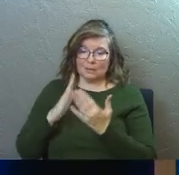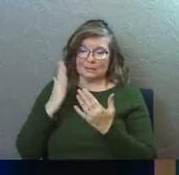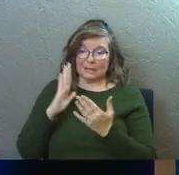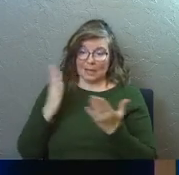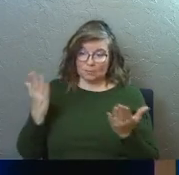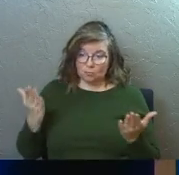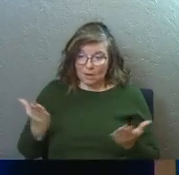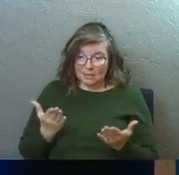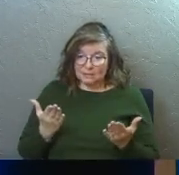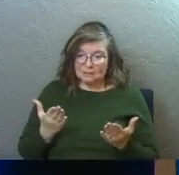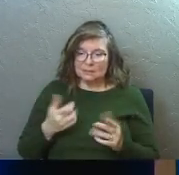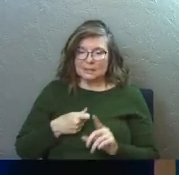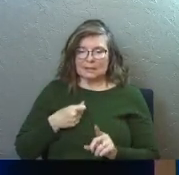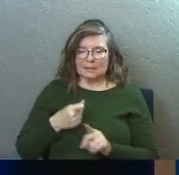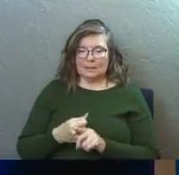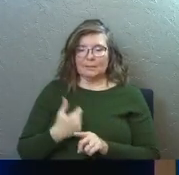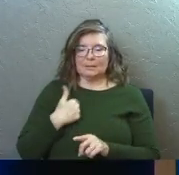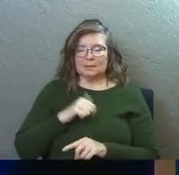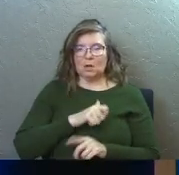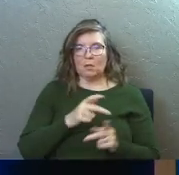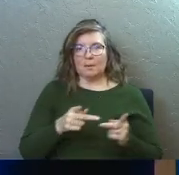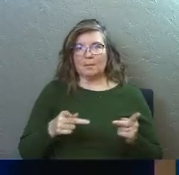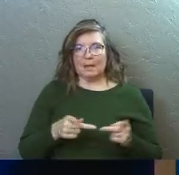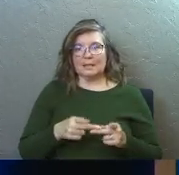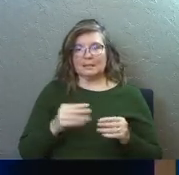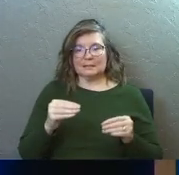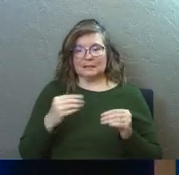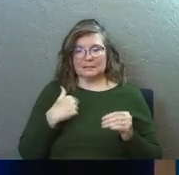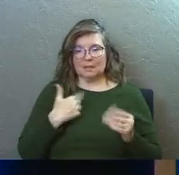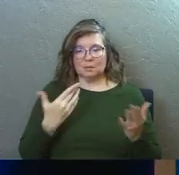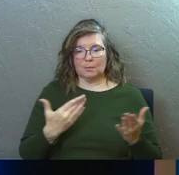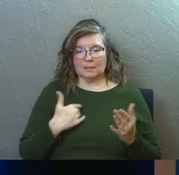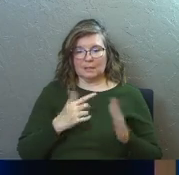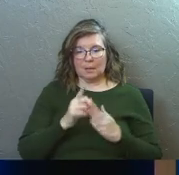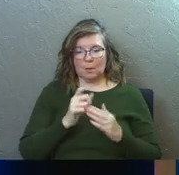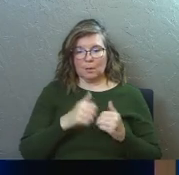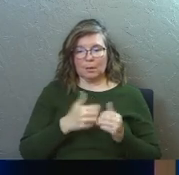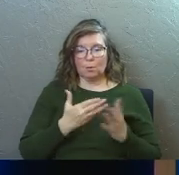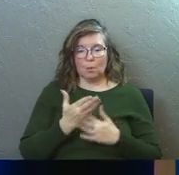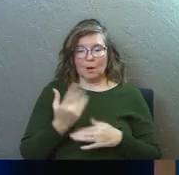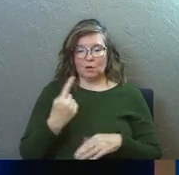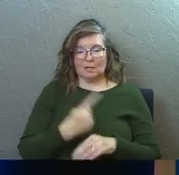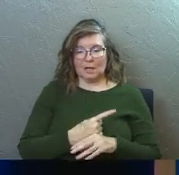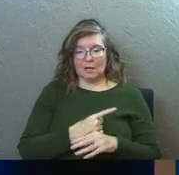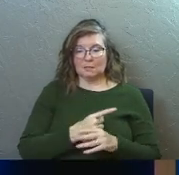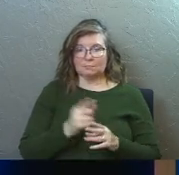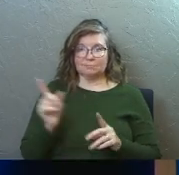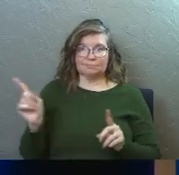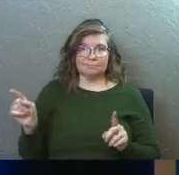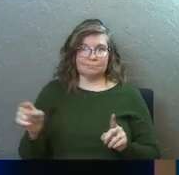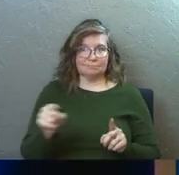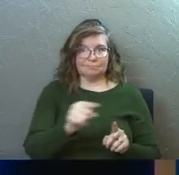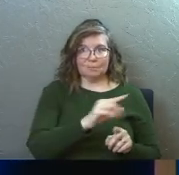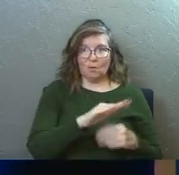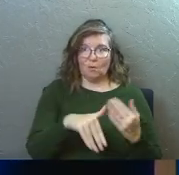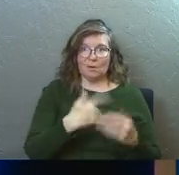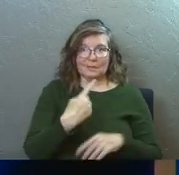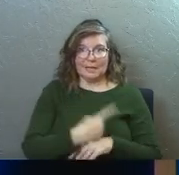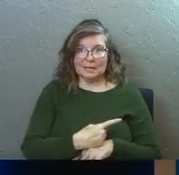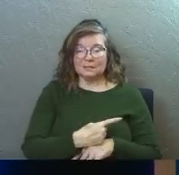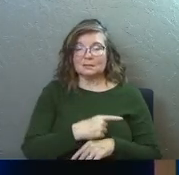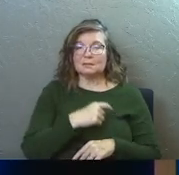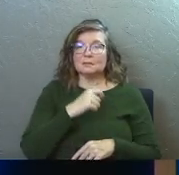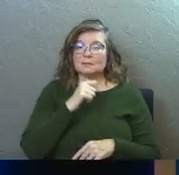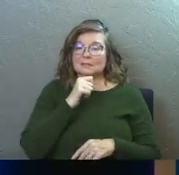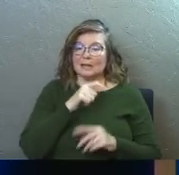God's presence, it impacts us in other places. It teaches us to be present in the moment with him throughout our days, all the way across. To not